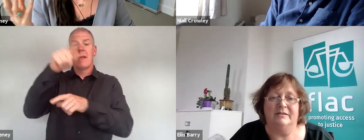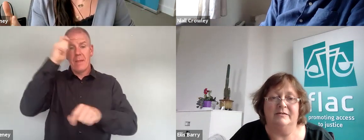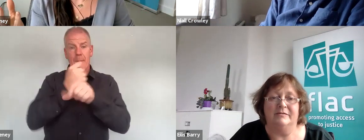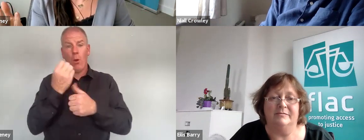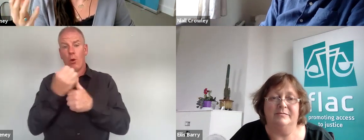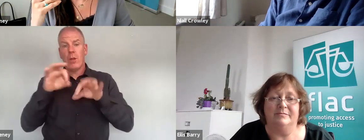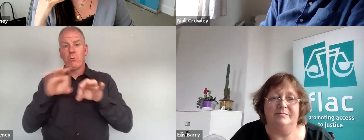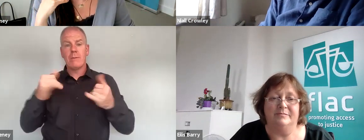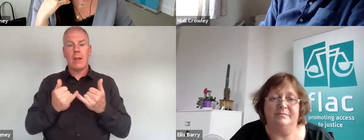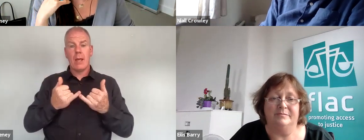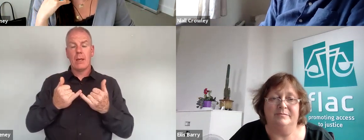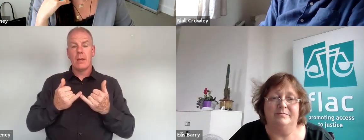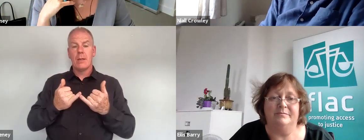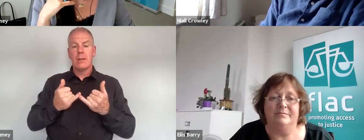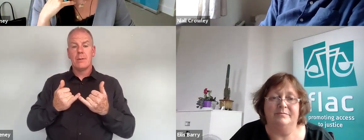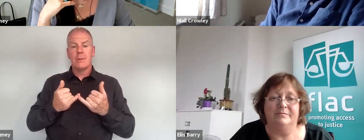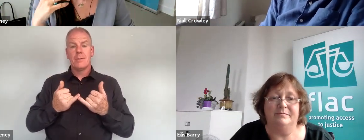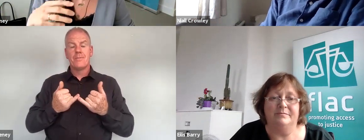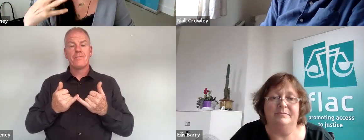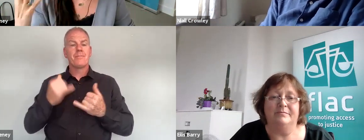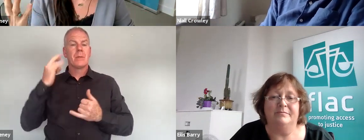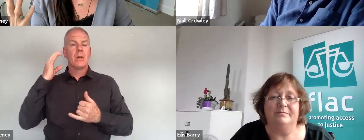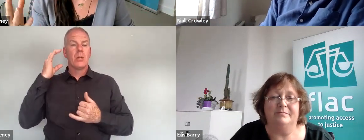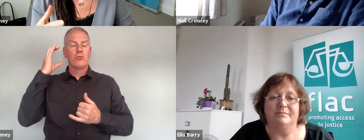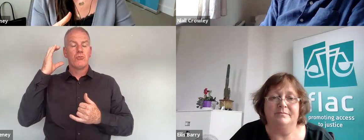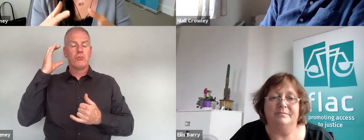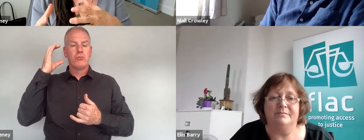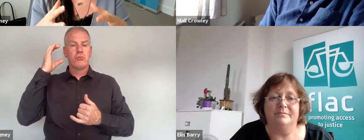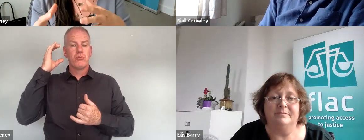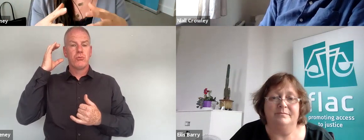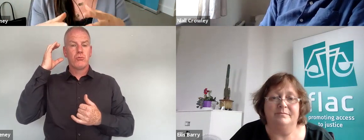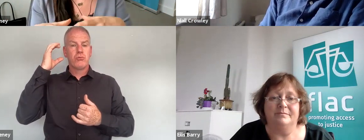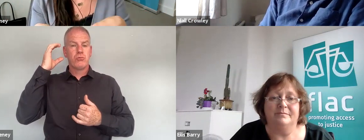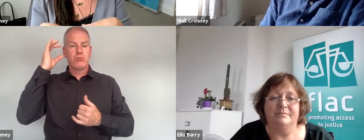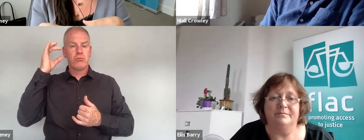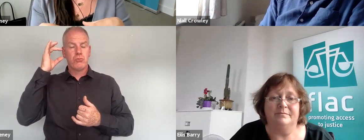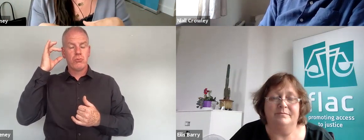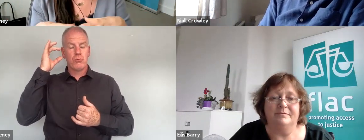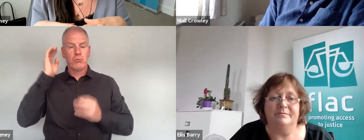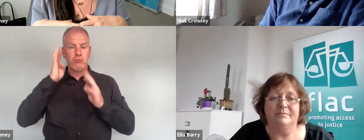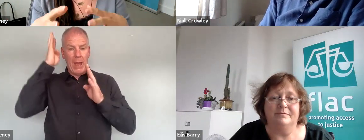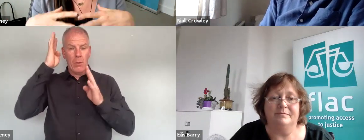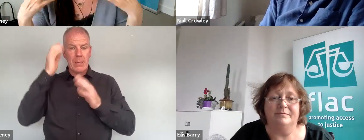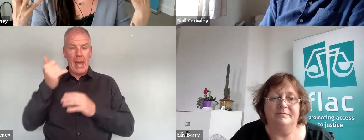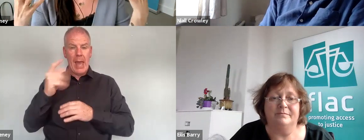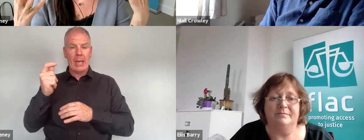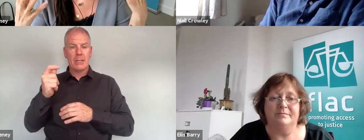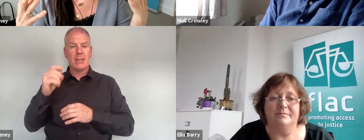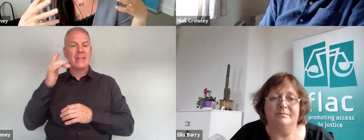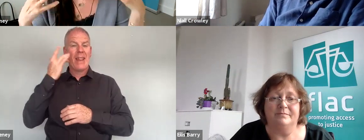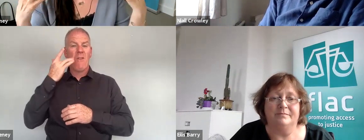other grounds such as I was looking at the Crown Act in California for example where racial discrimination is now looking at